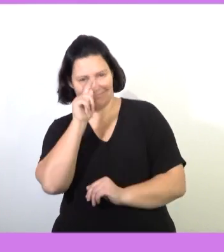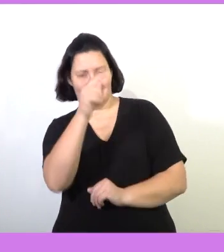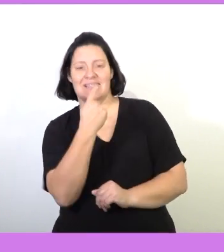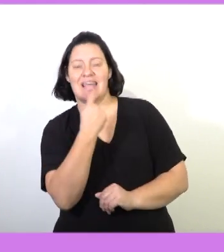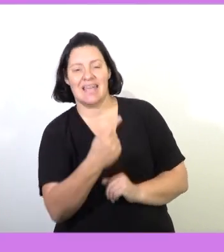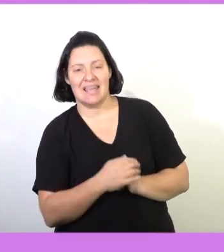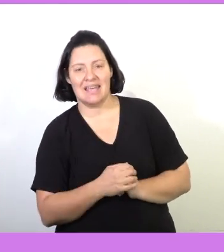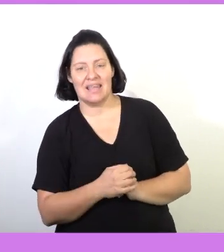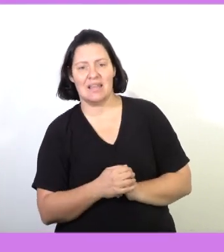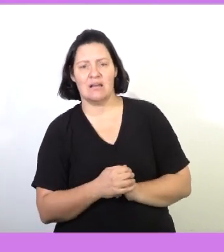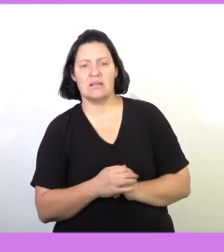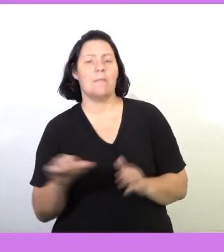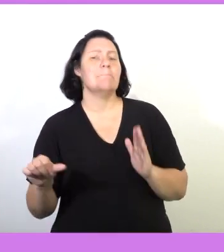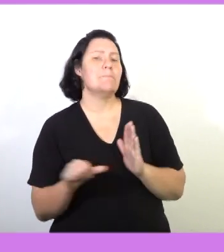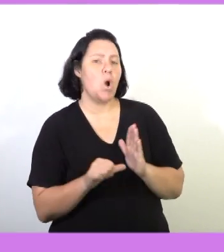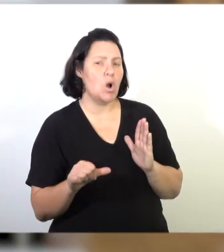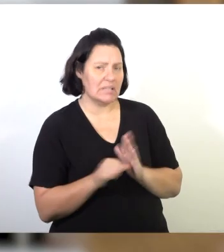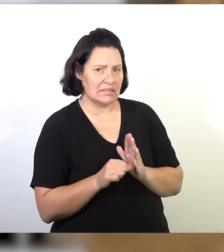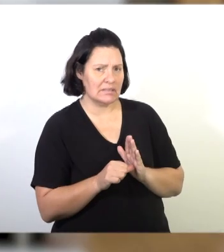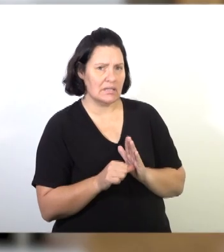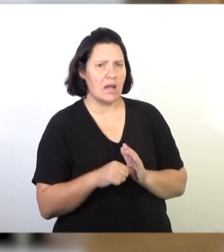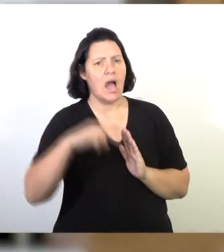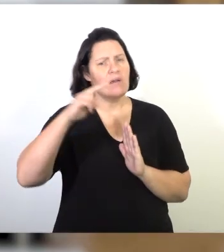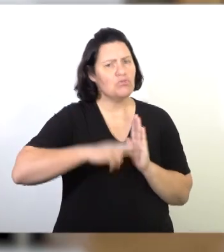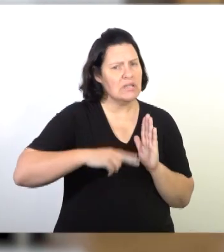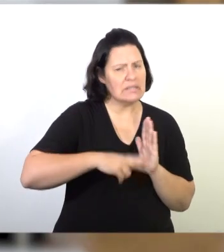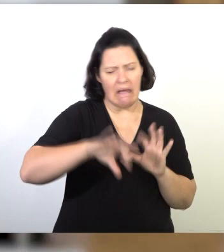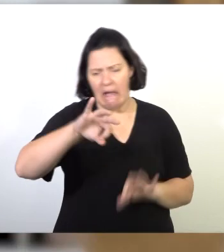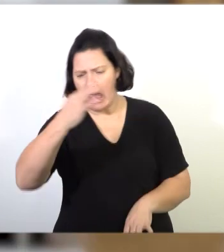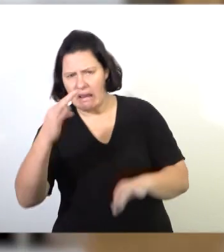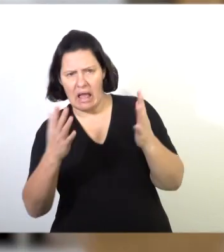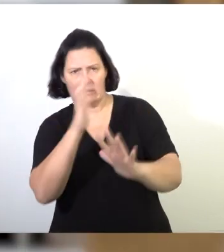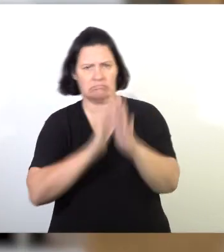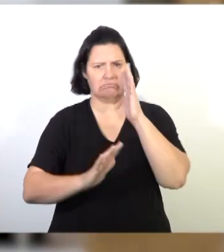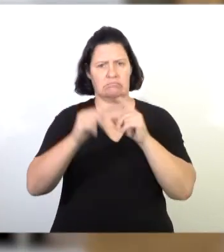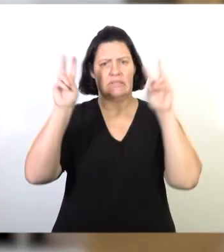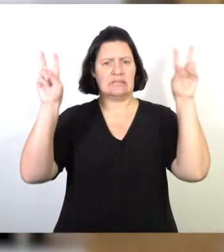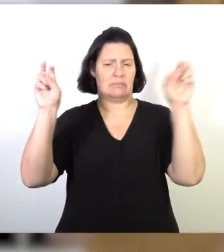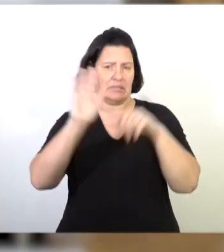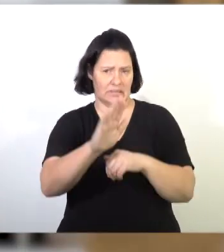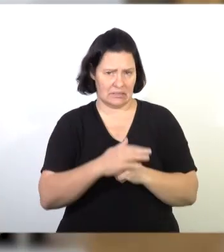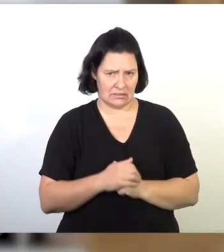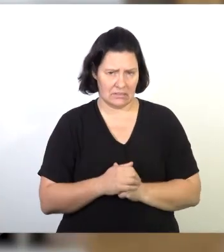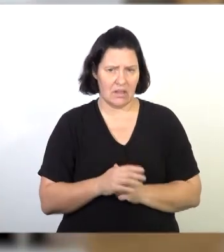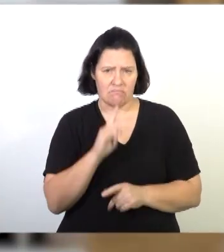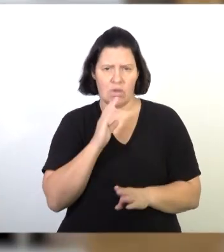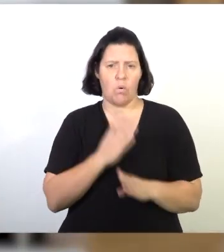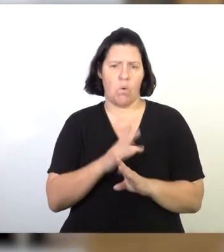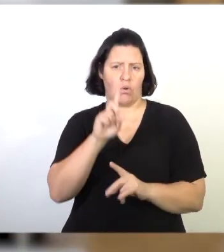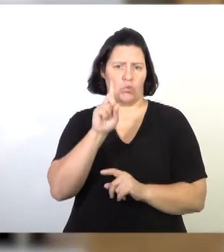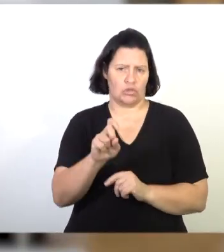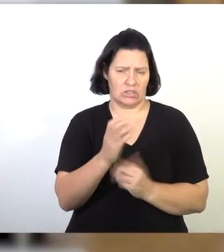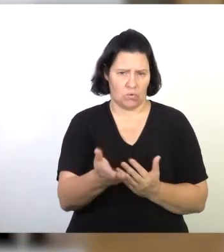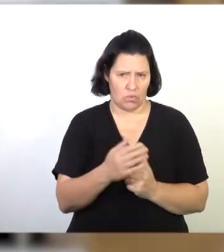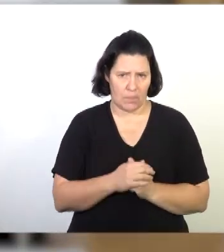statement. So it is very important to give yourself time and analyze the given statement when we are working with such